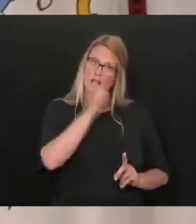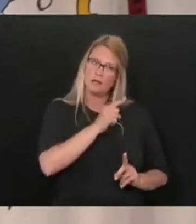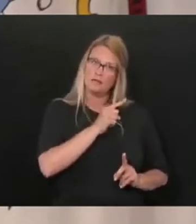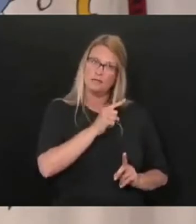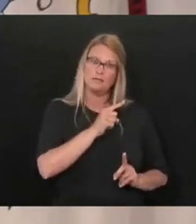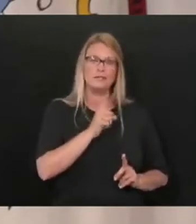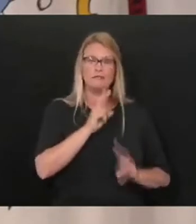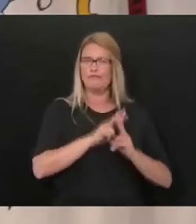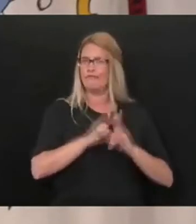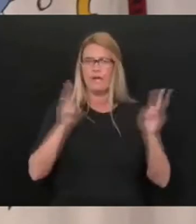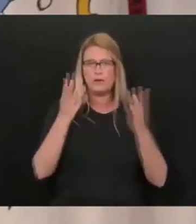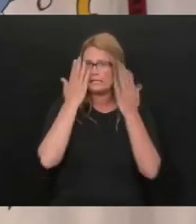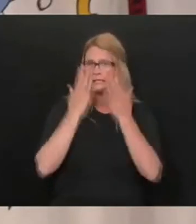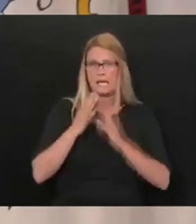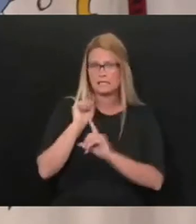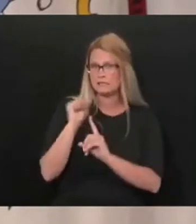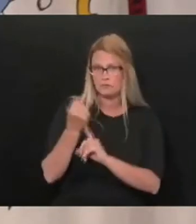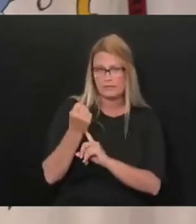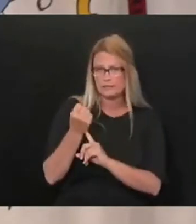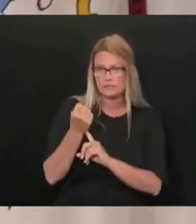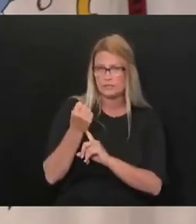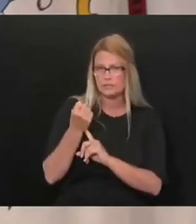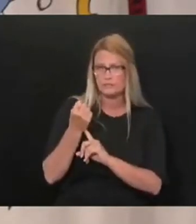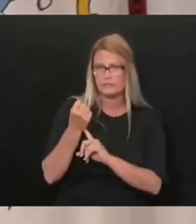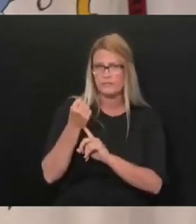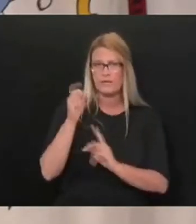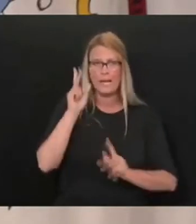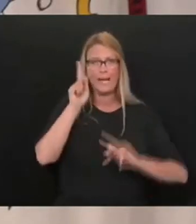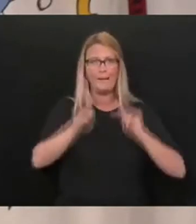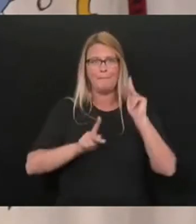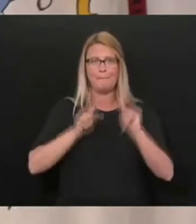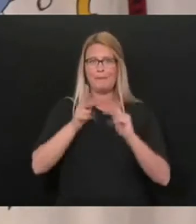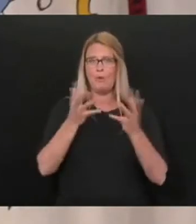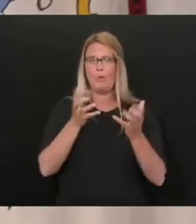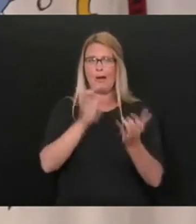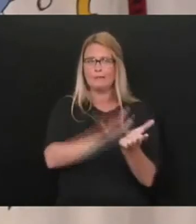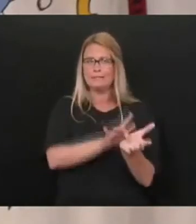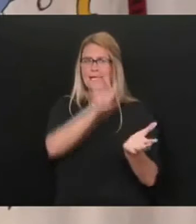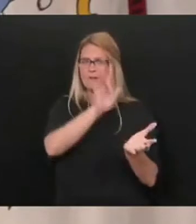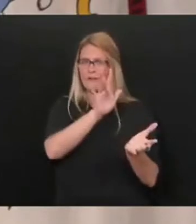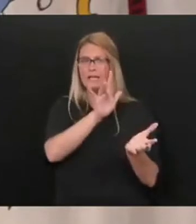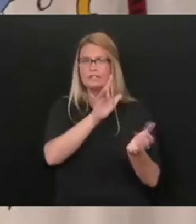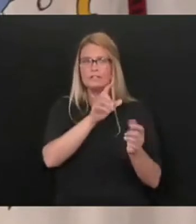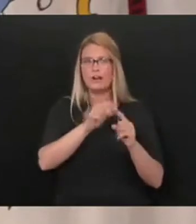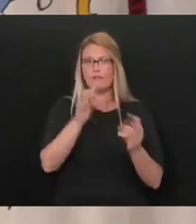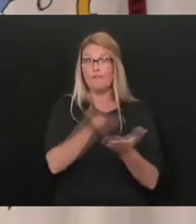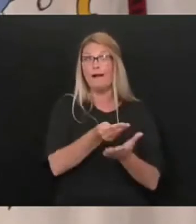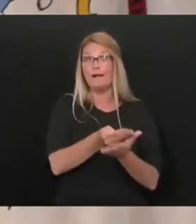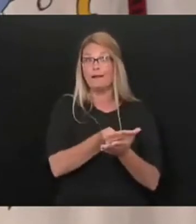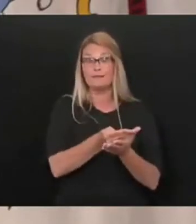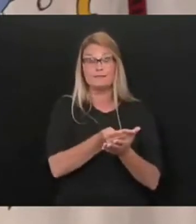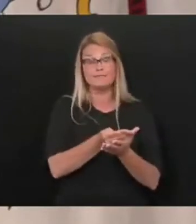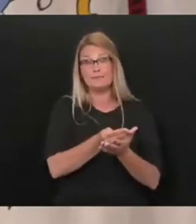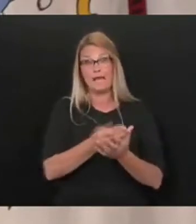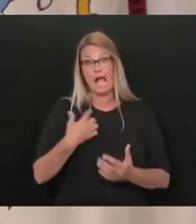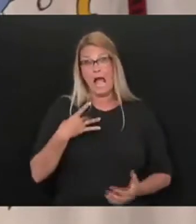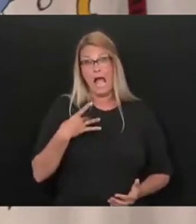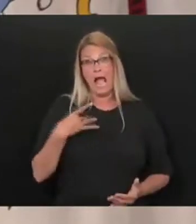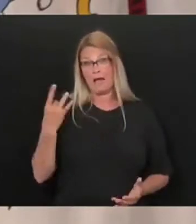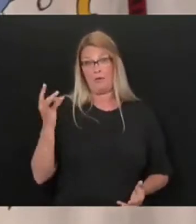people that just try to stand back and take advantage. You know, I don't like it and